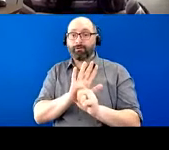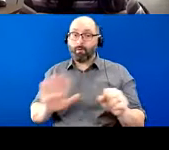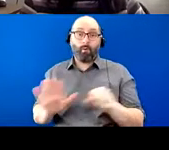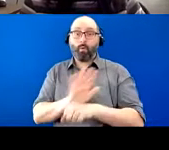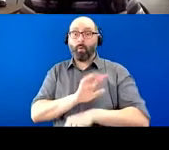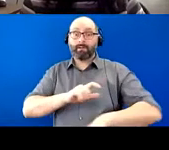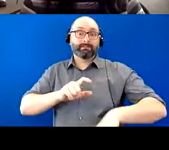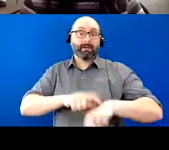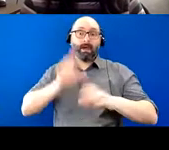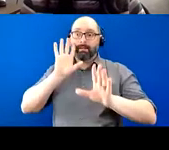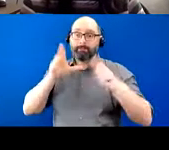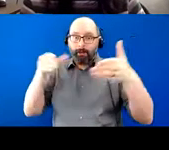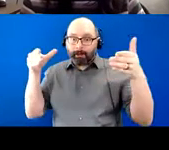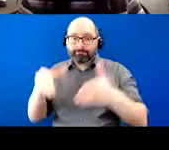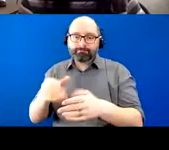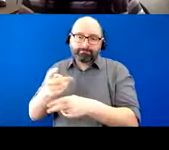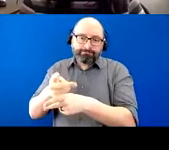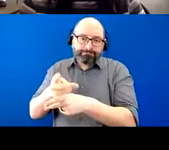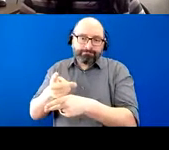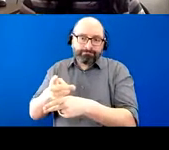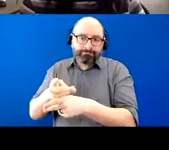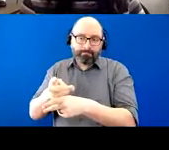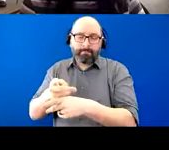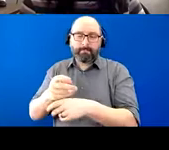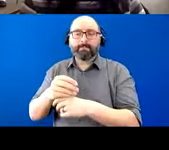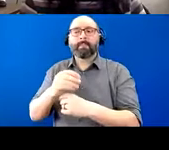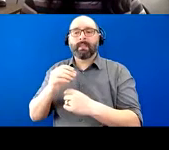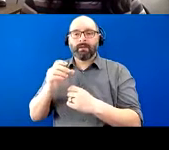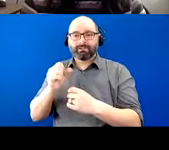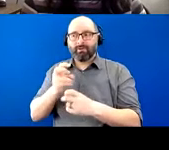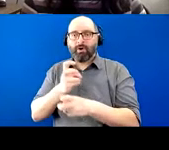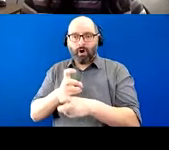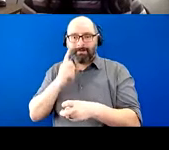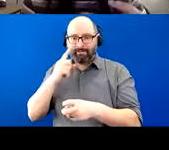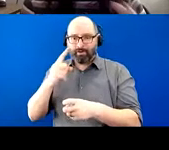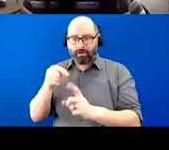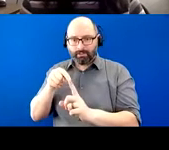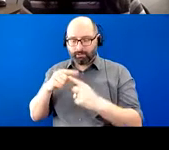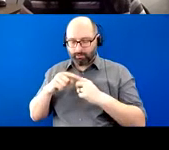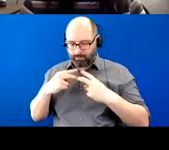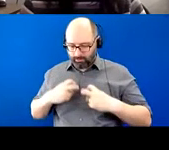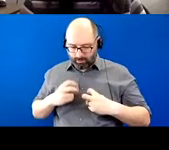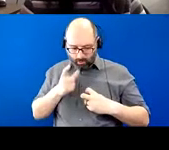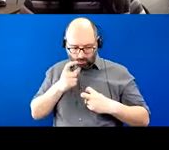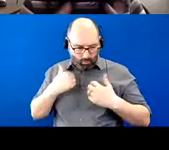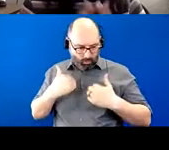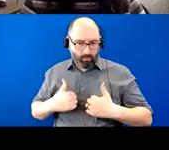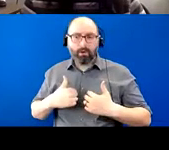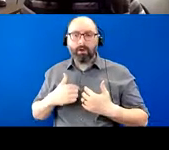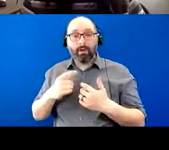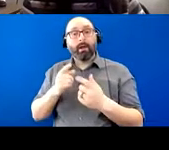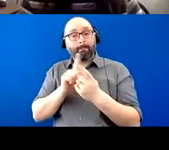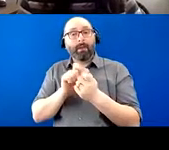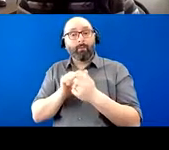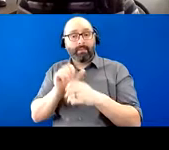time around caring for him. So it took some time to find herself again. Um, she continued to meet with her counselor and that was